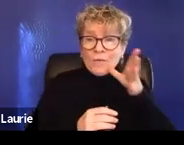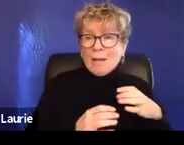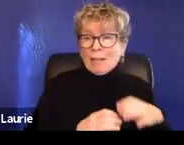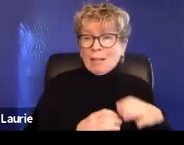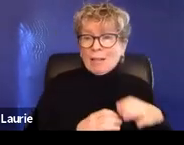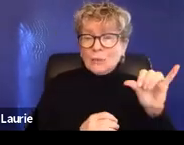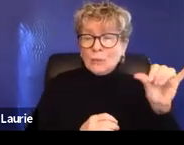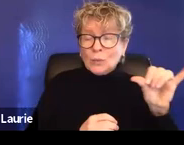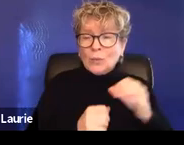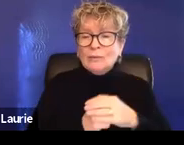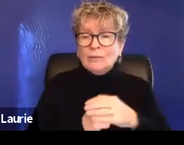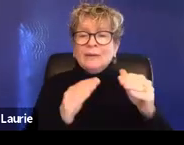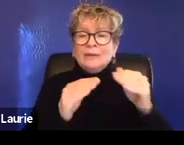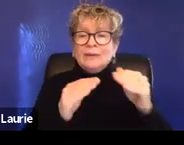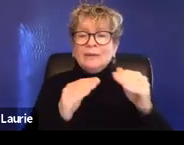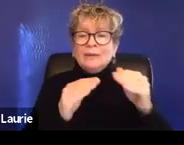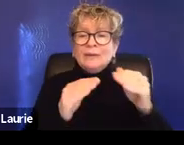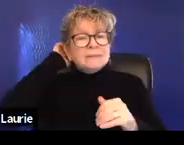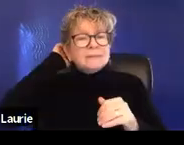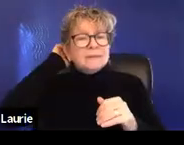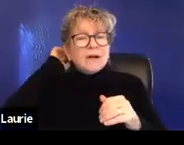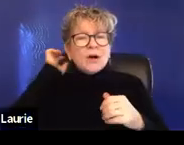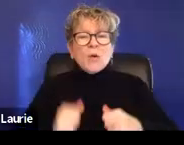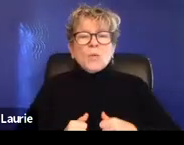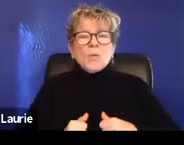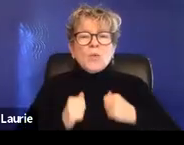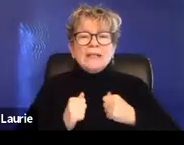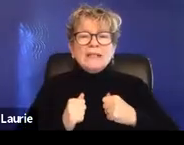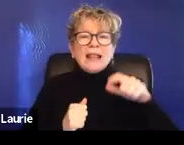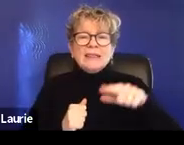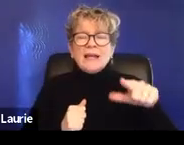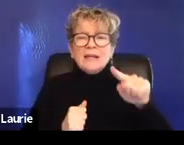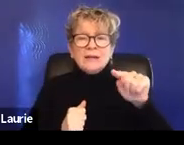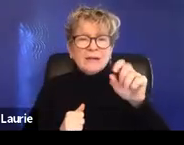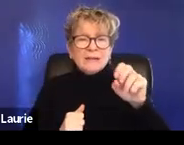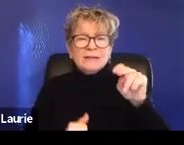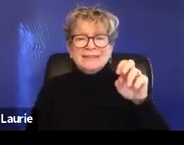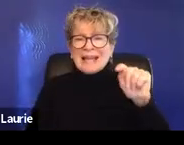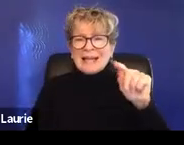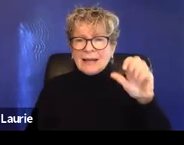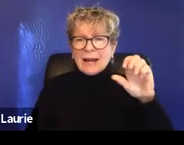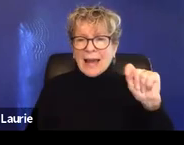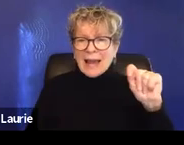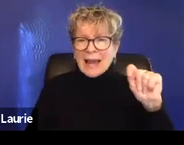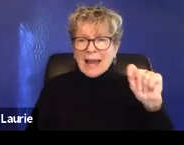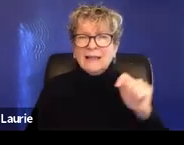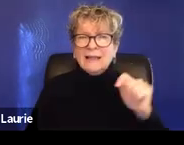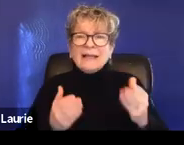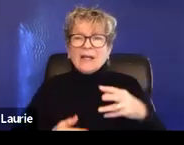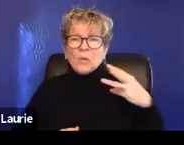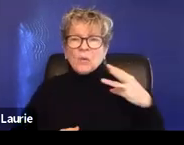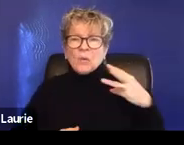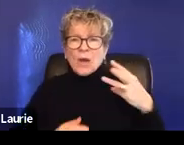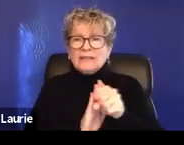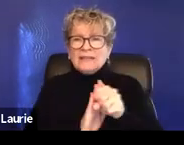residential landlord tenant act there. Unfortunately, Washington has one of the weak, weaker tenant rights, um, acts